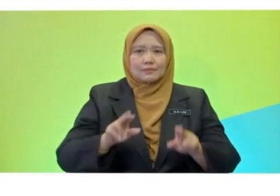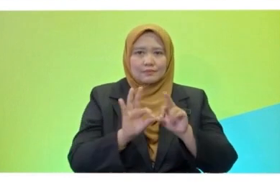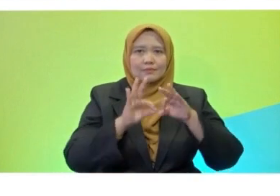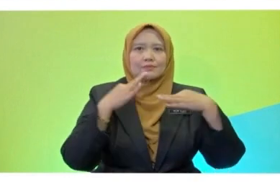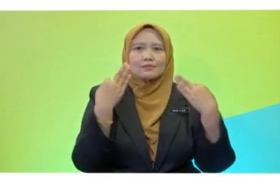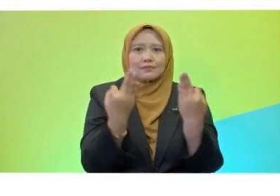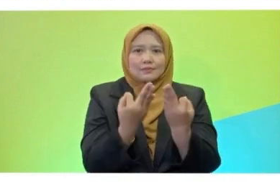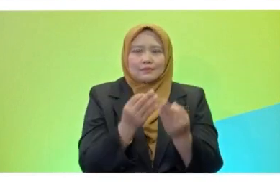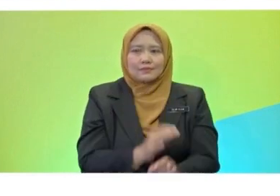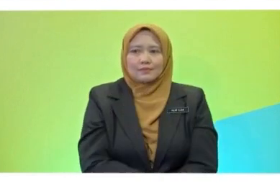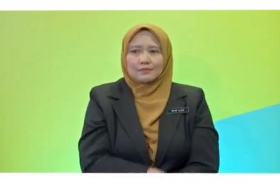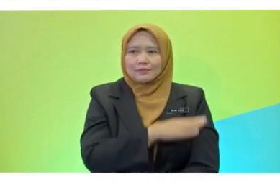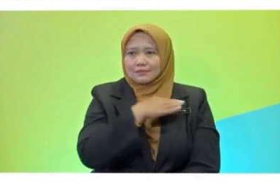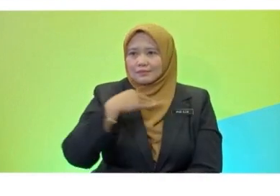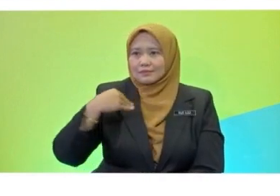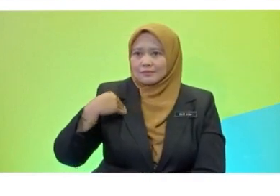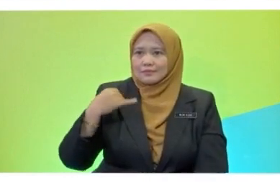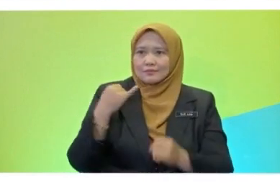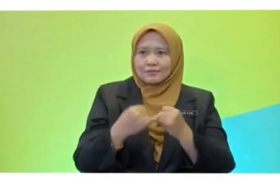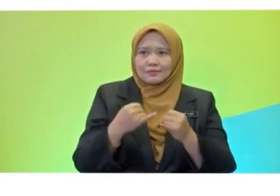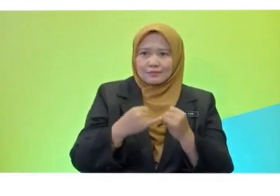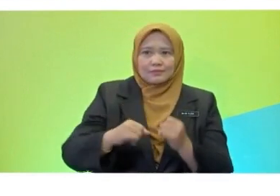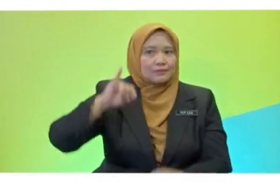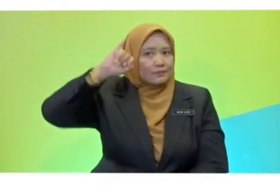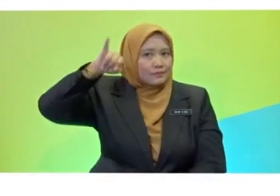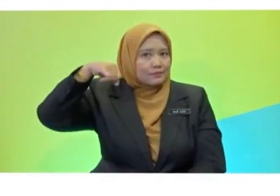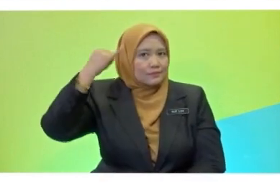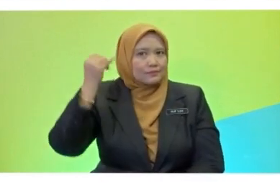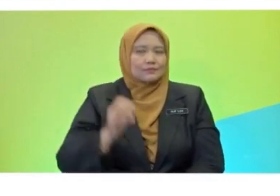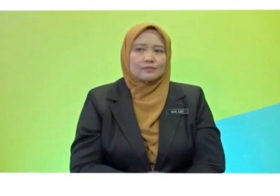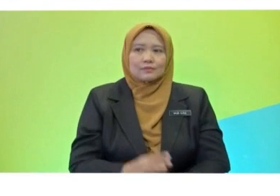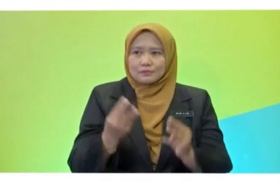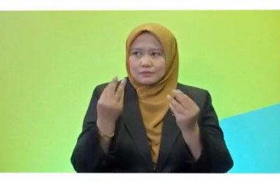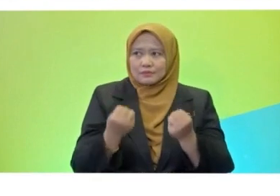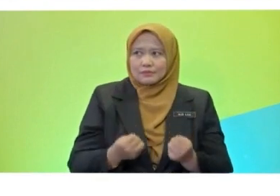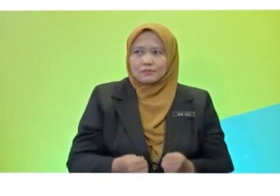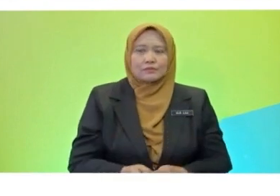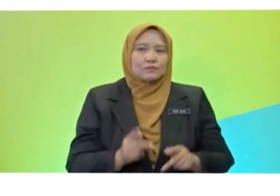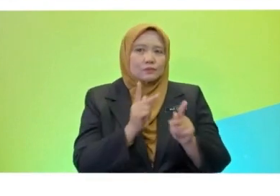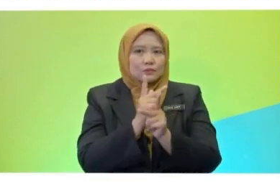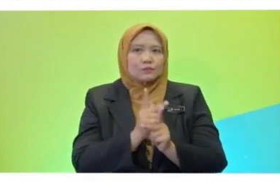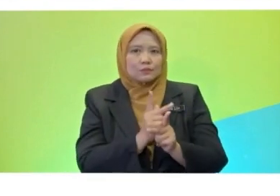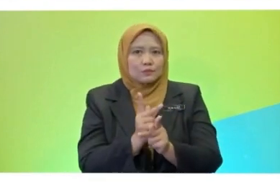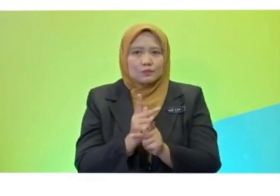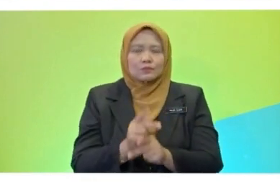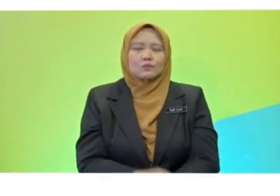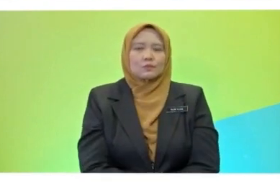Excellent. And Joel, do you want to share with us your holiday experience?